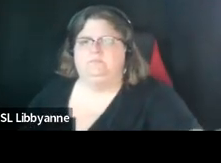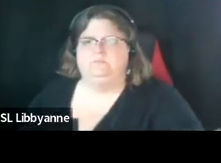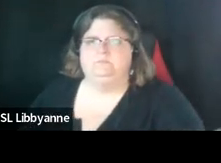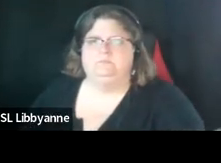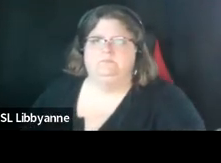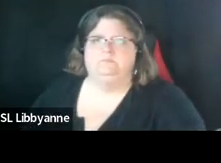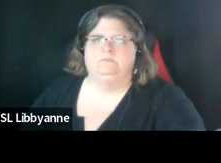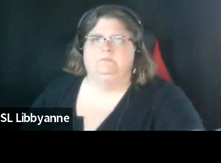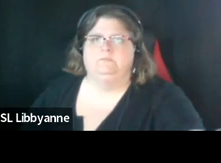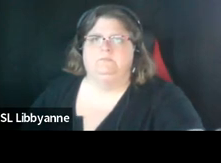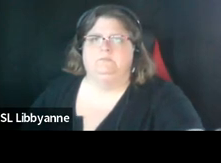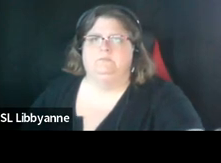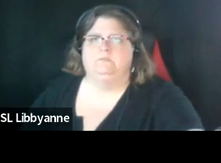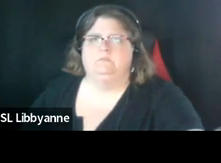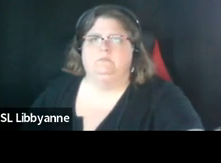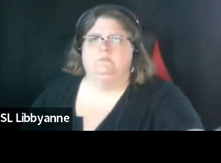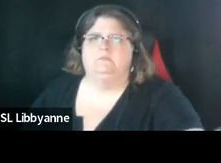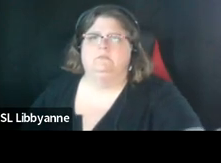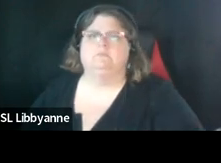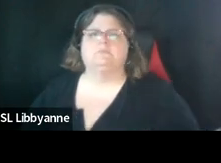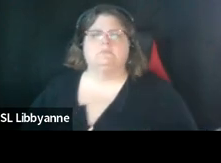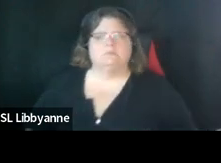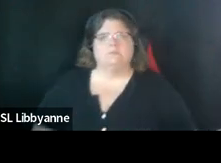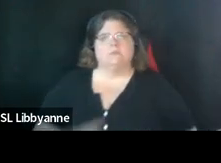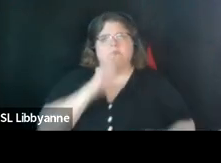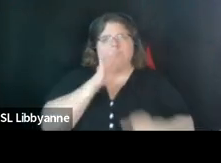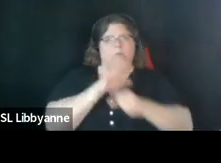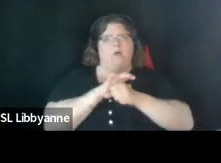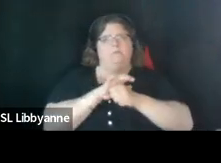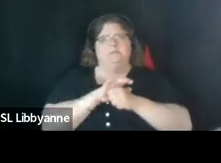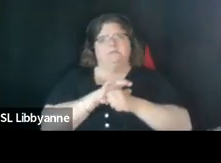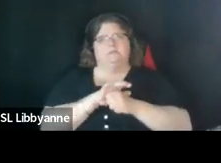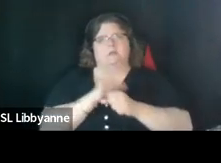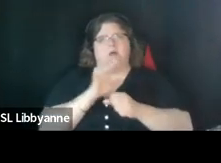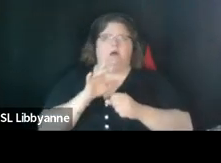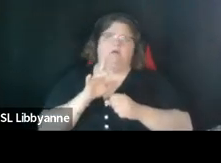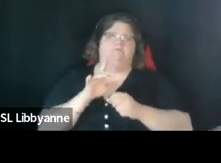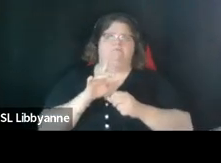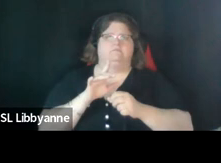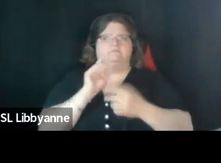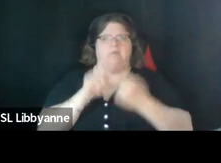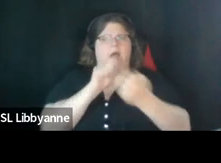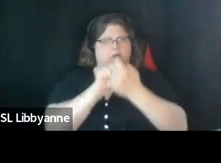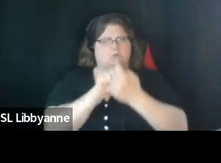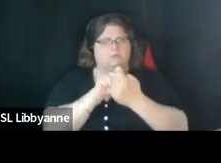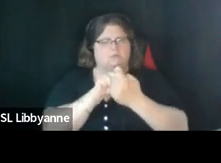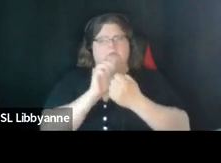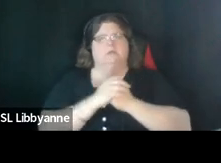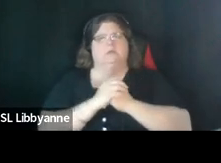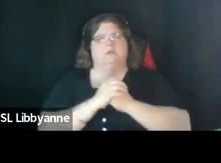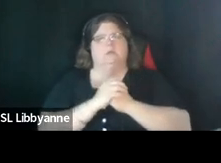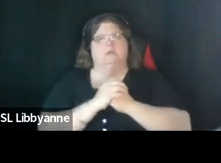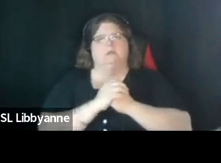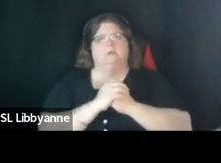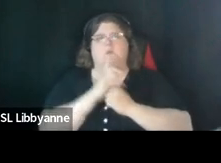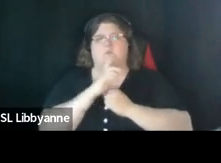so that is the guarantee of awesome well the promise of authenticity um and what i really liked is